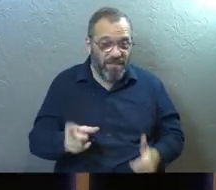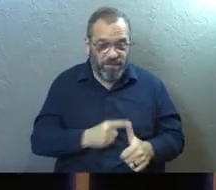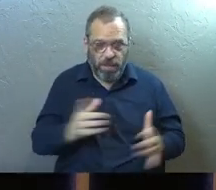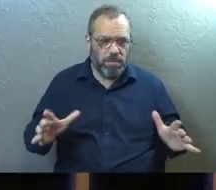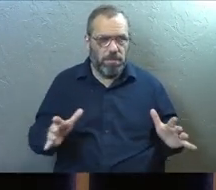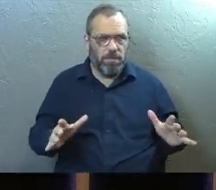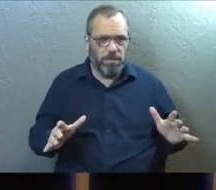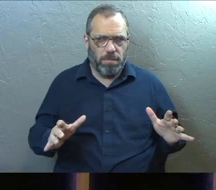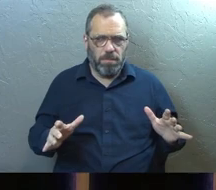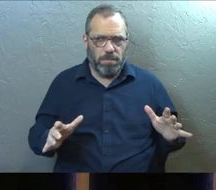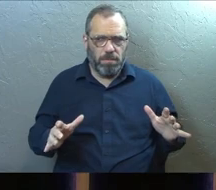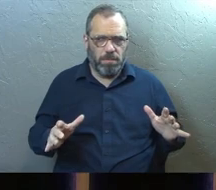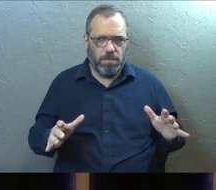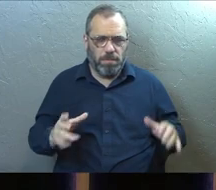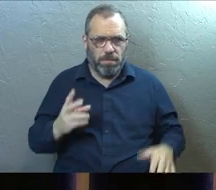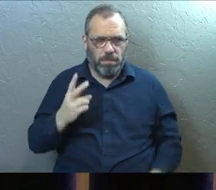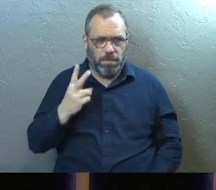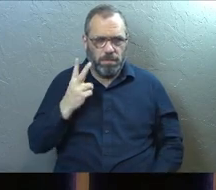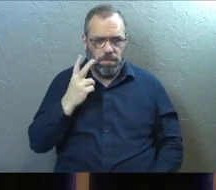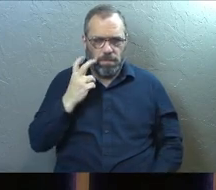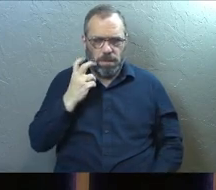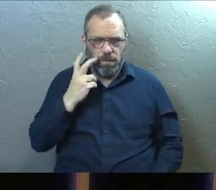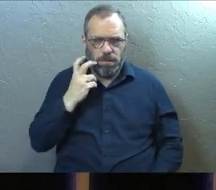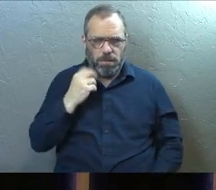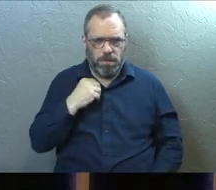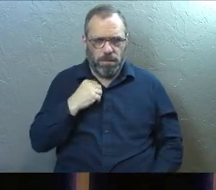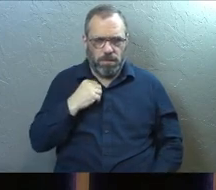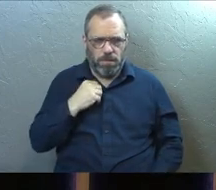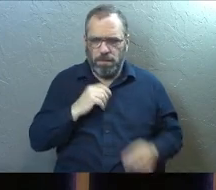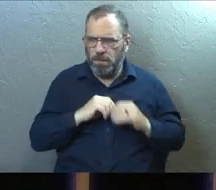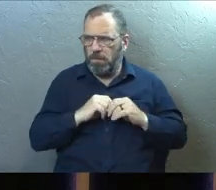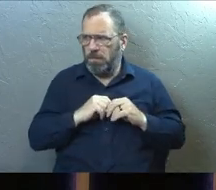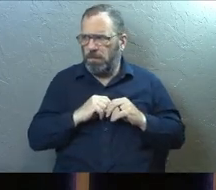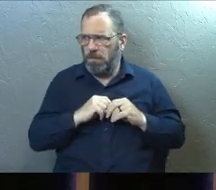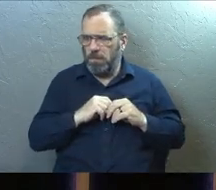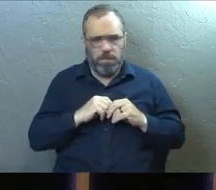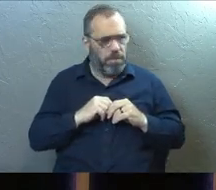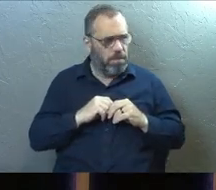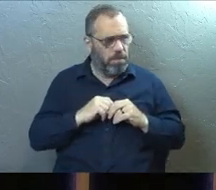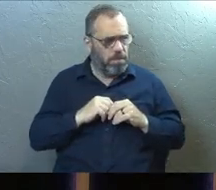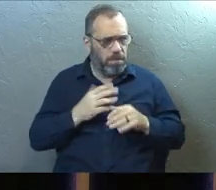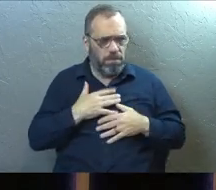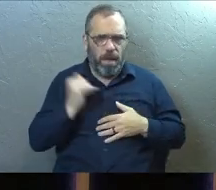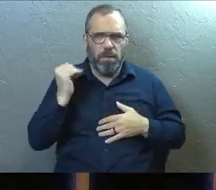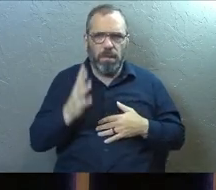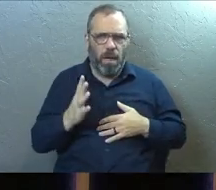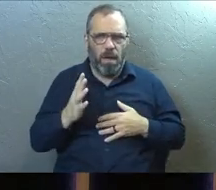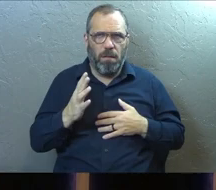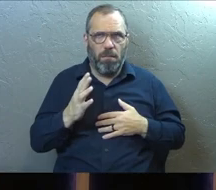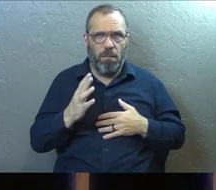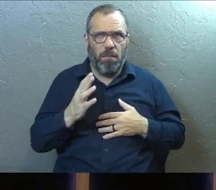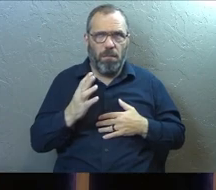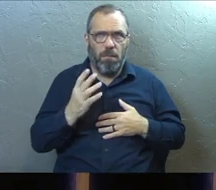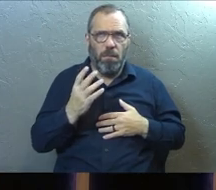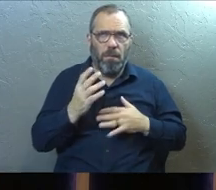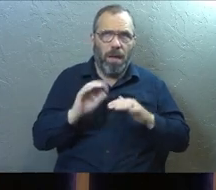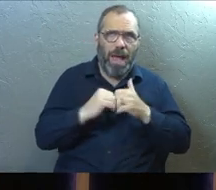first thing I feel is doubt. The very first thing I'm going to feel is doubt about God. How are we?